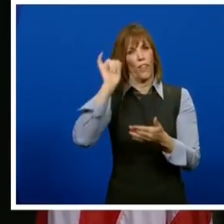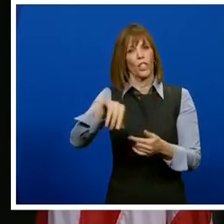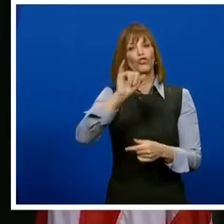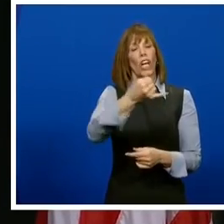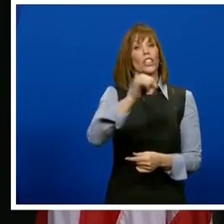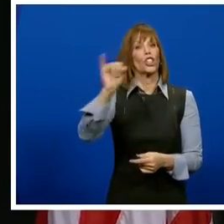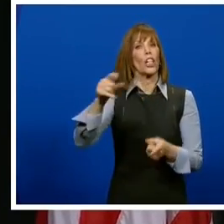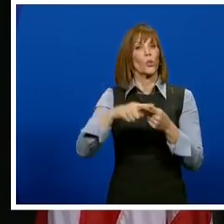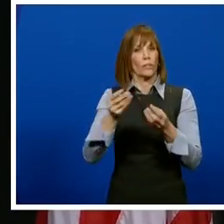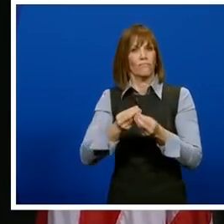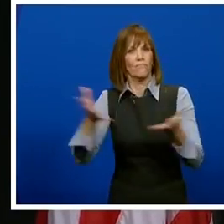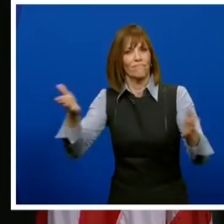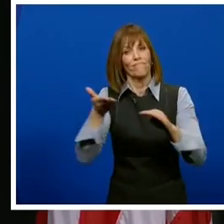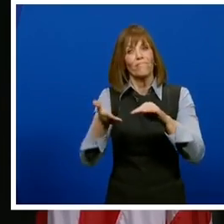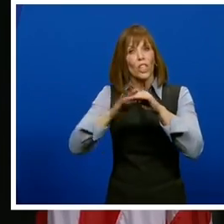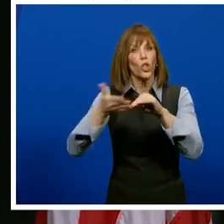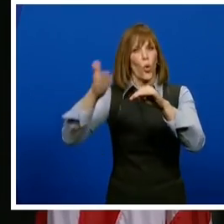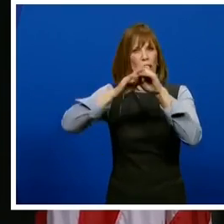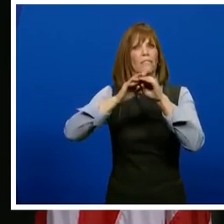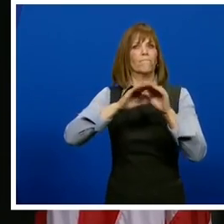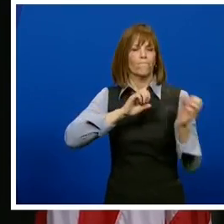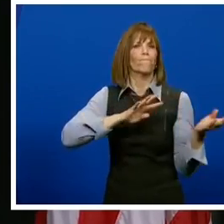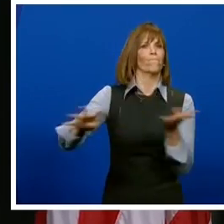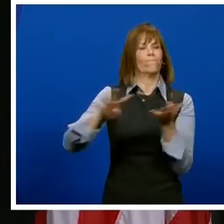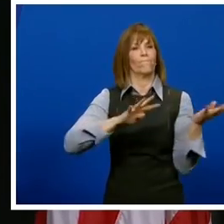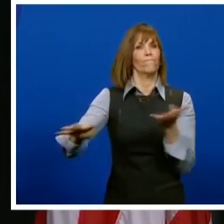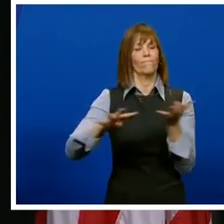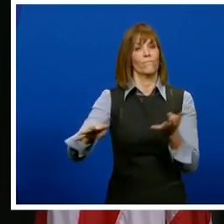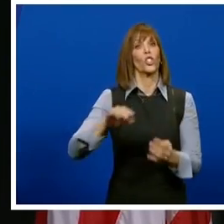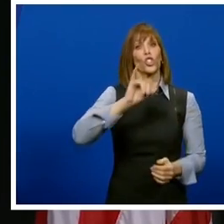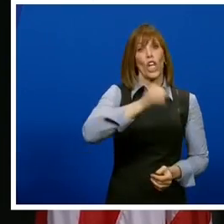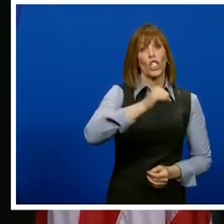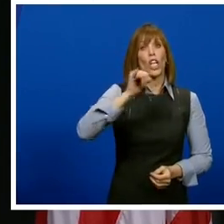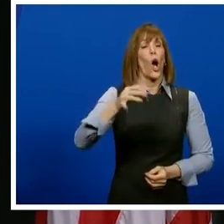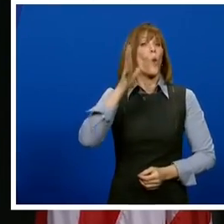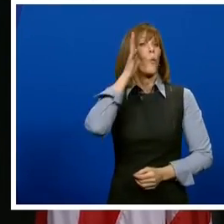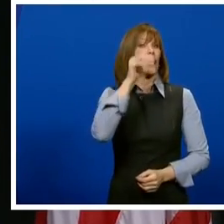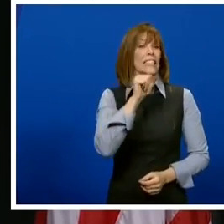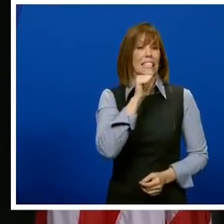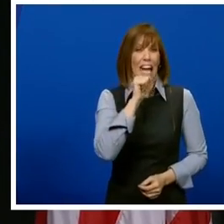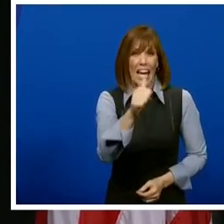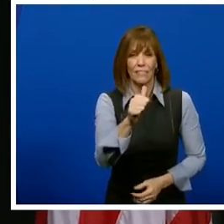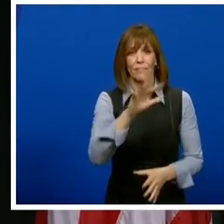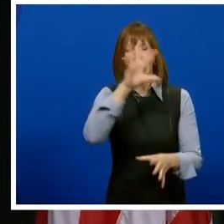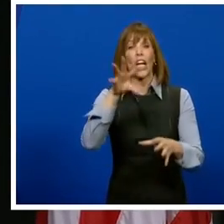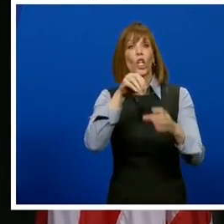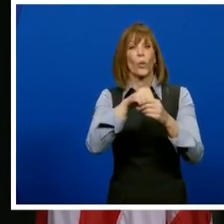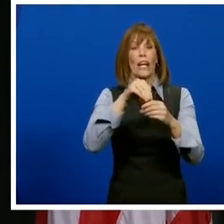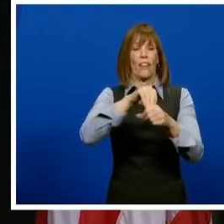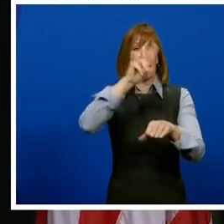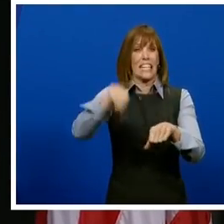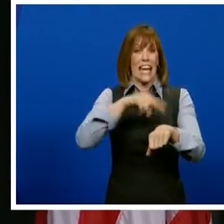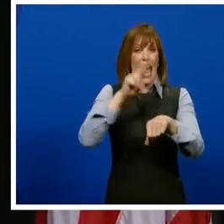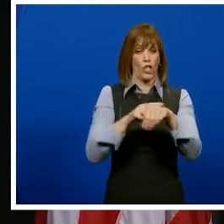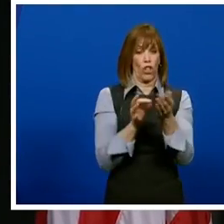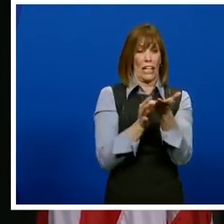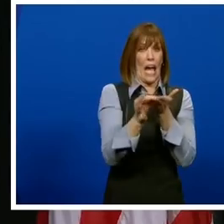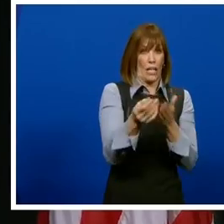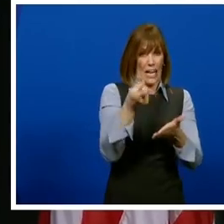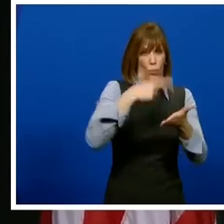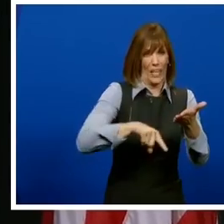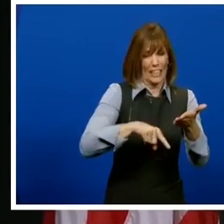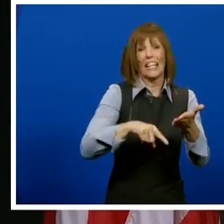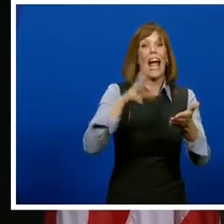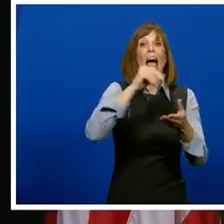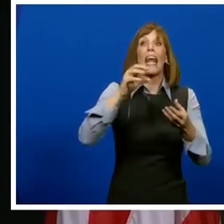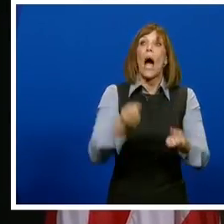increase and normalize. Johnson & Johnson will not be included in the national allocation next week, and the number